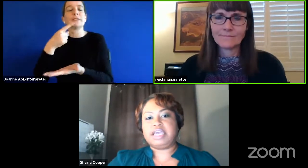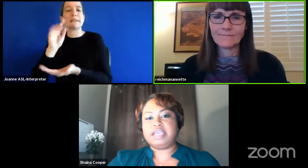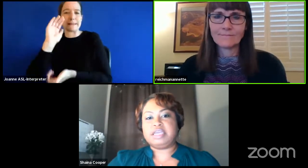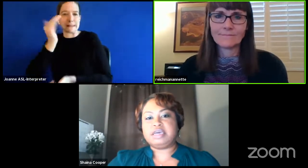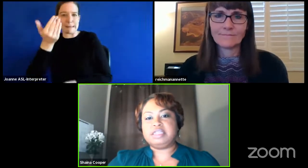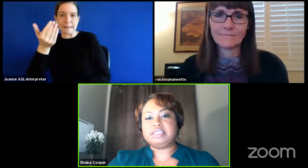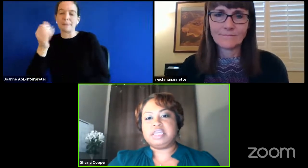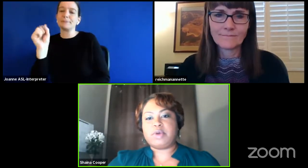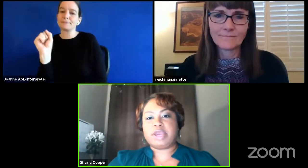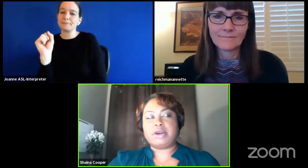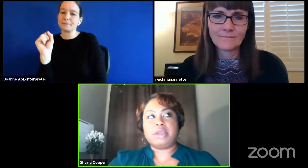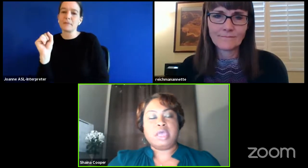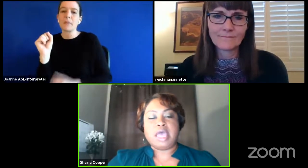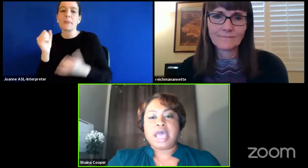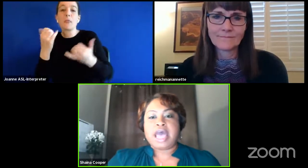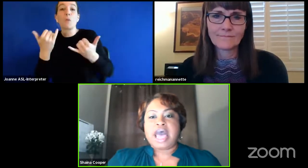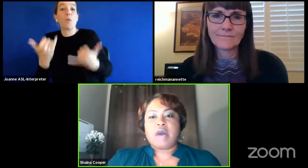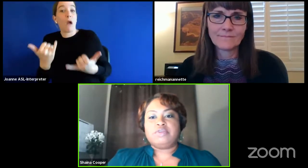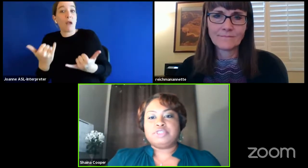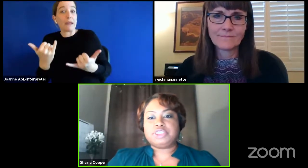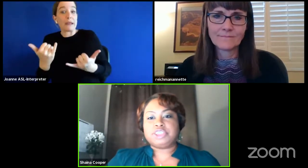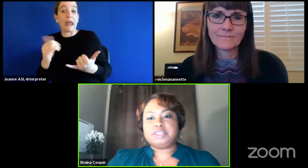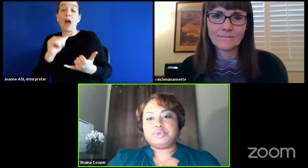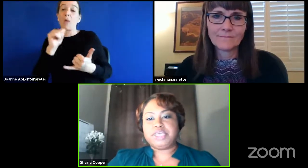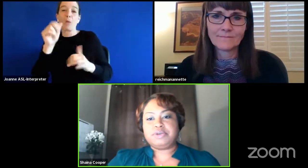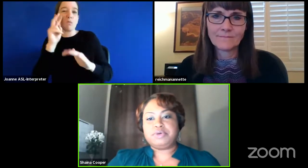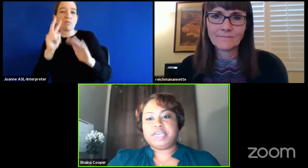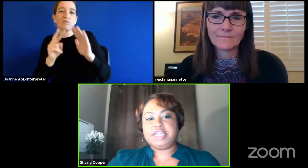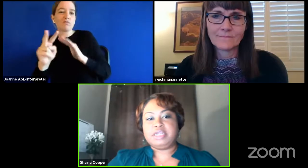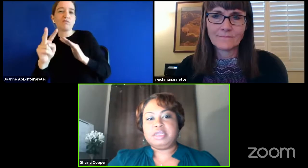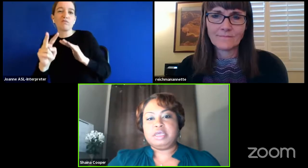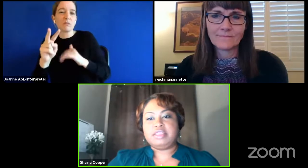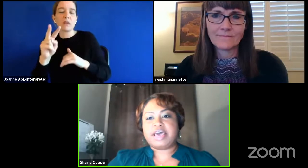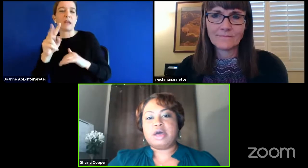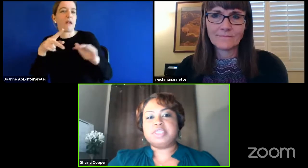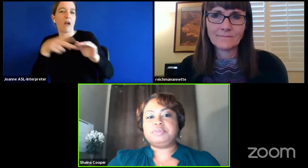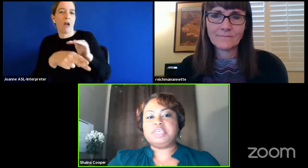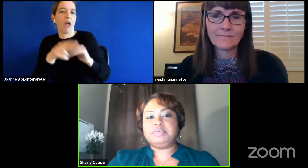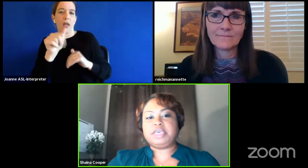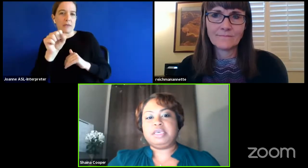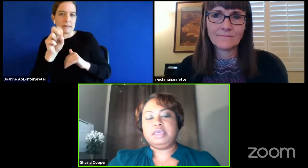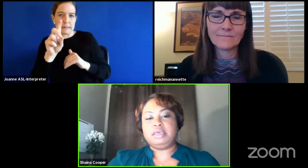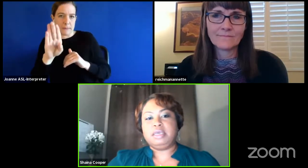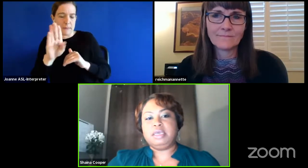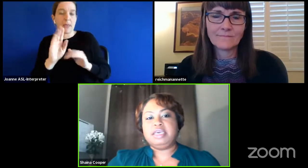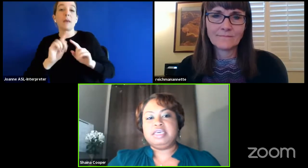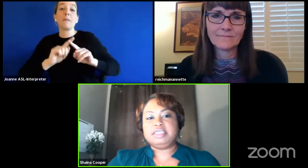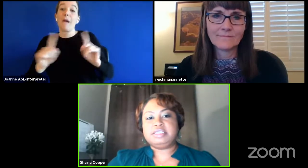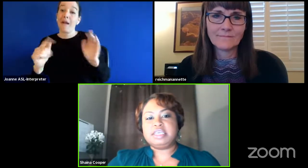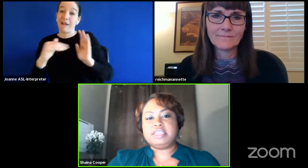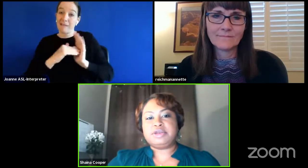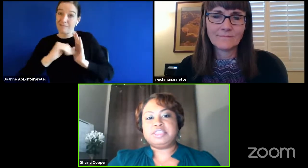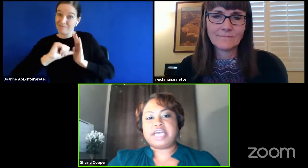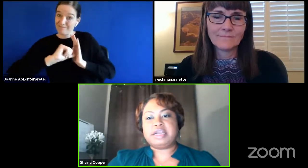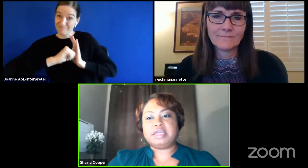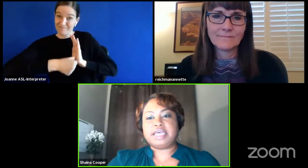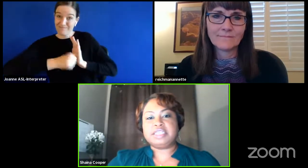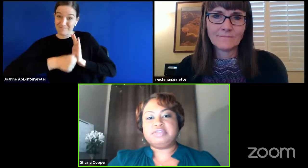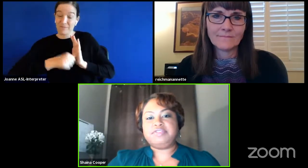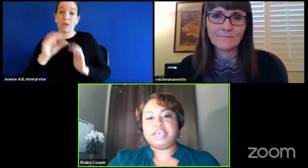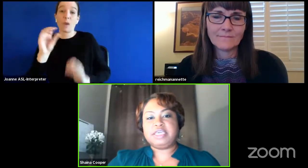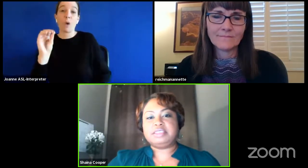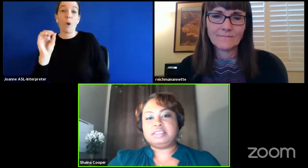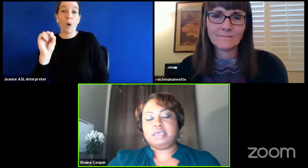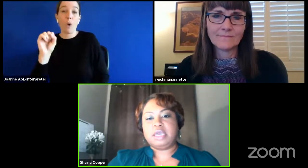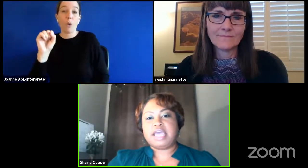will get any cuts anywhere however she has reiterated that ospb is in their data